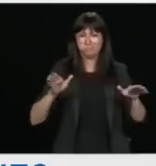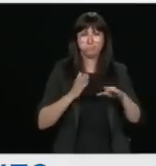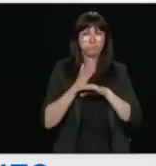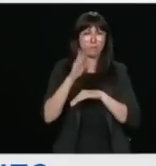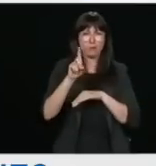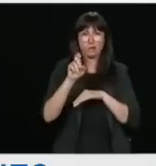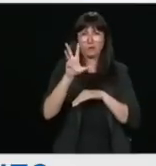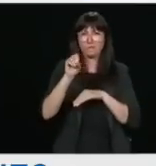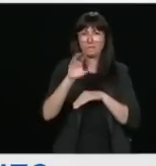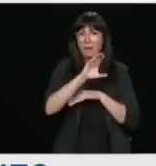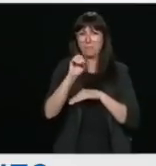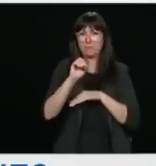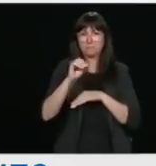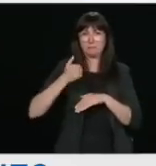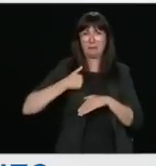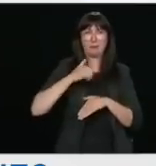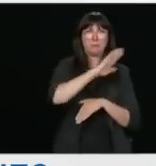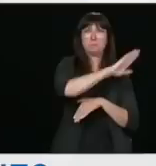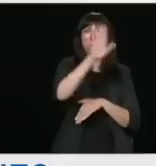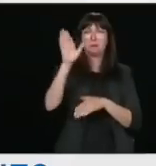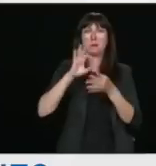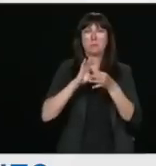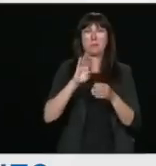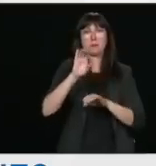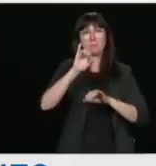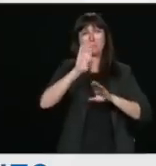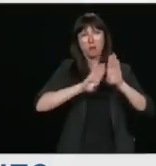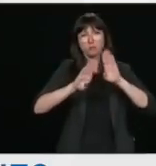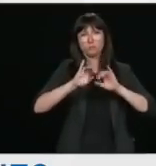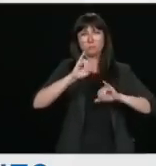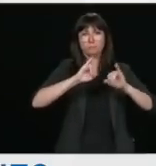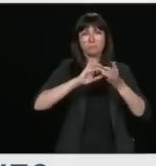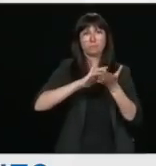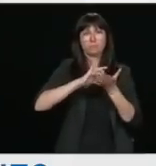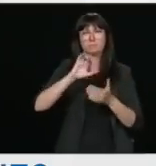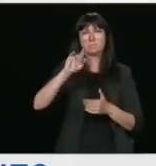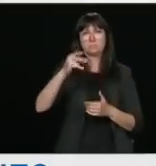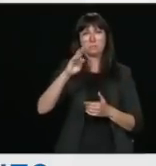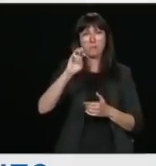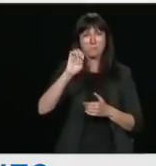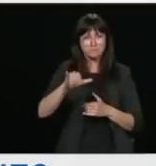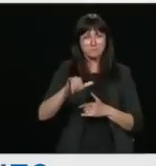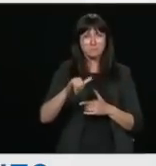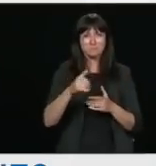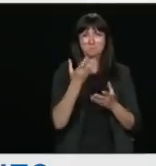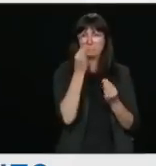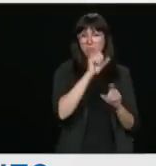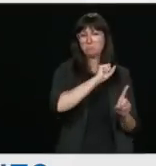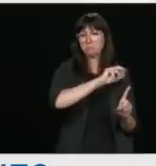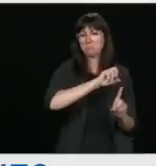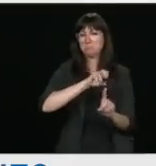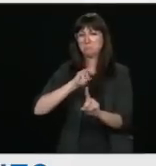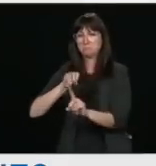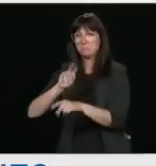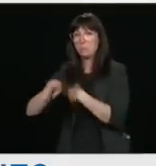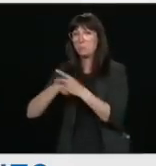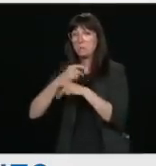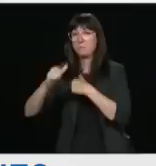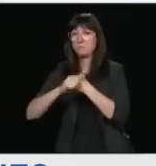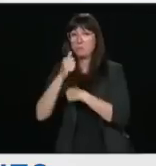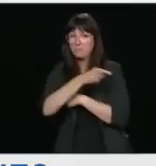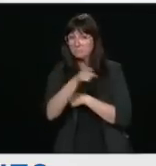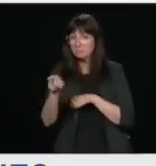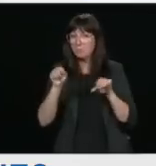in the biopharma sector to provide them with information about the threat they face and also about potential